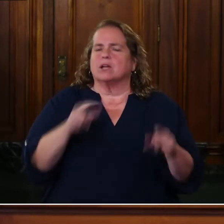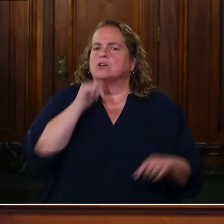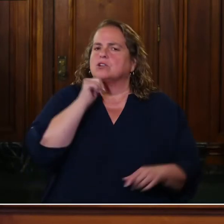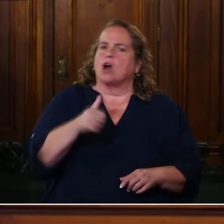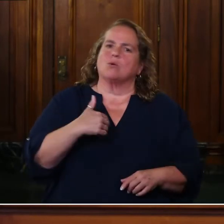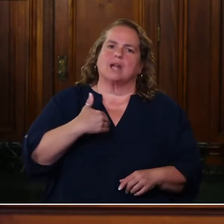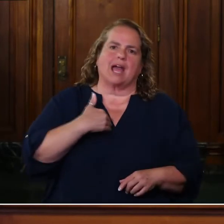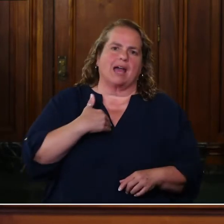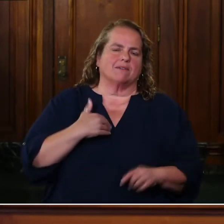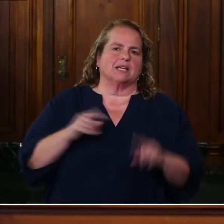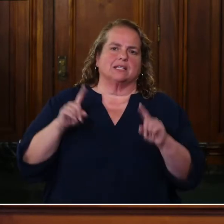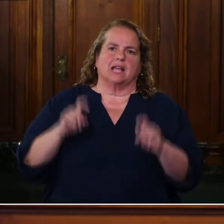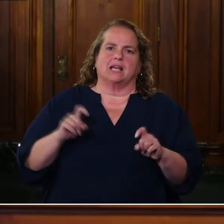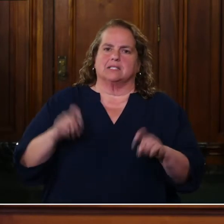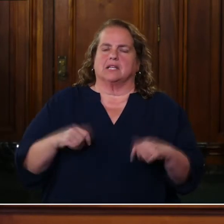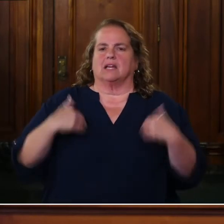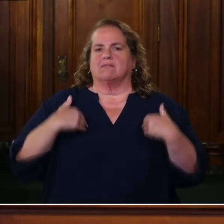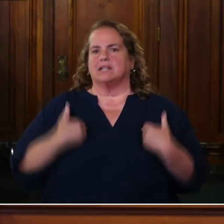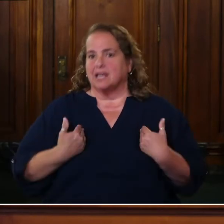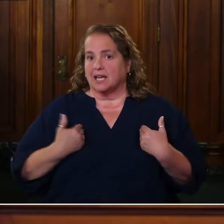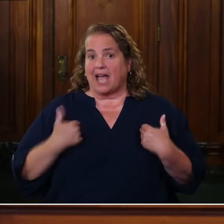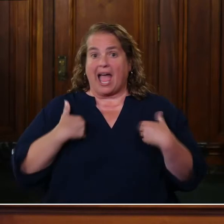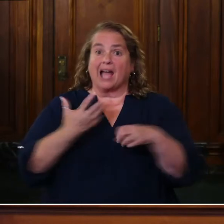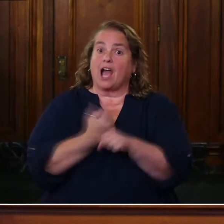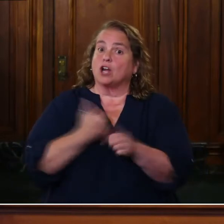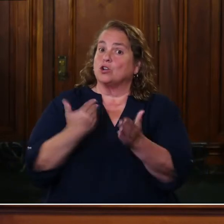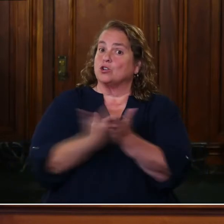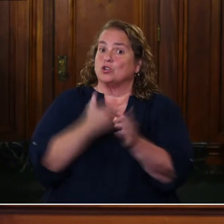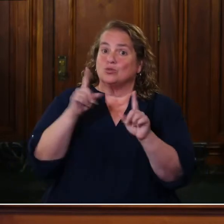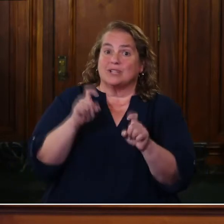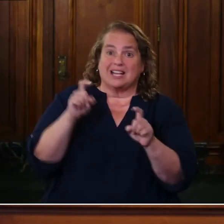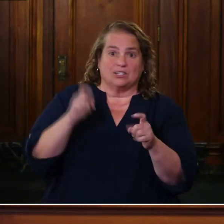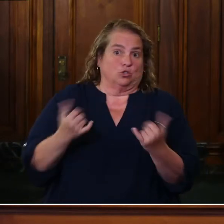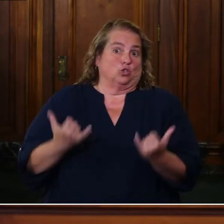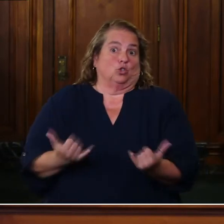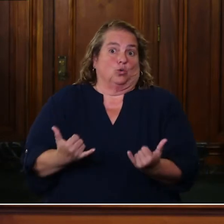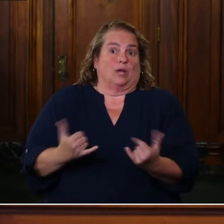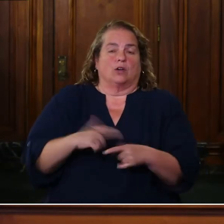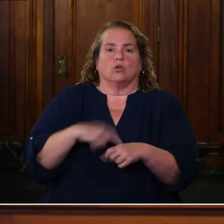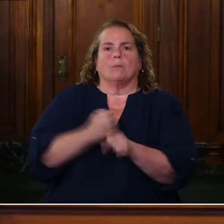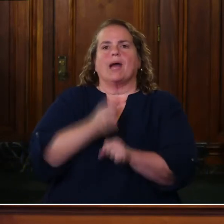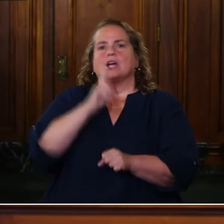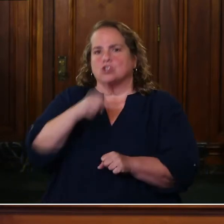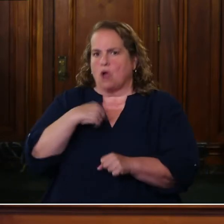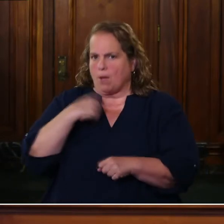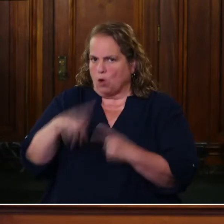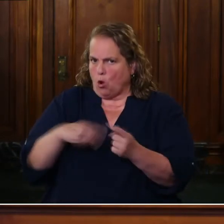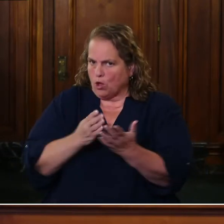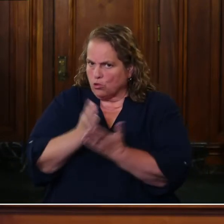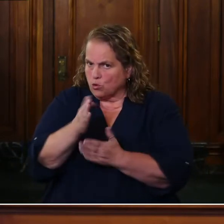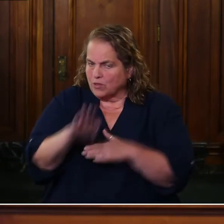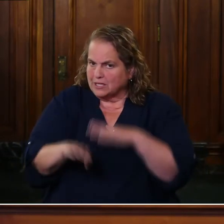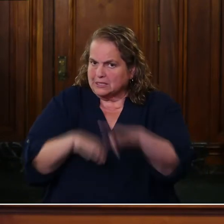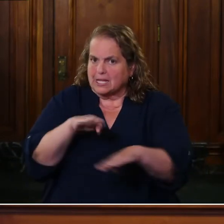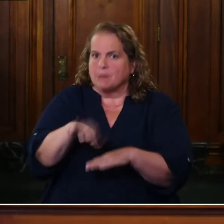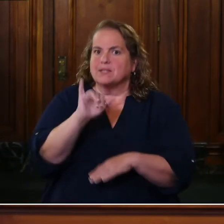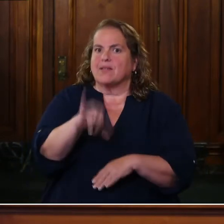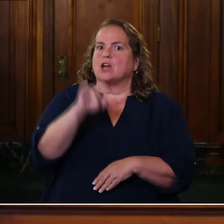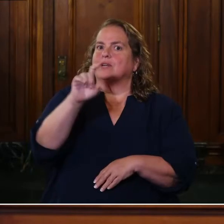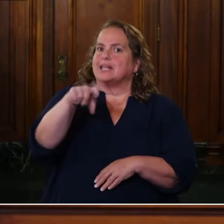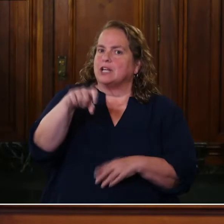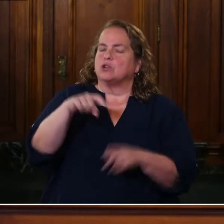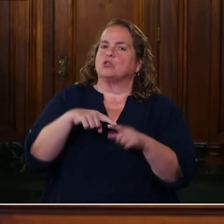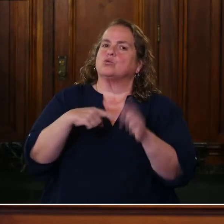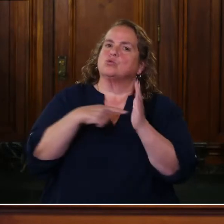I got a new test just today to make sure that I'm going through those steps that are needed to